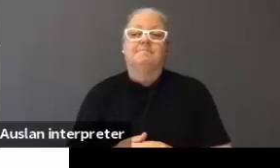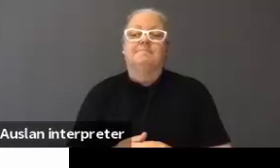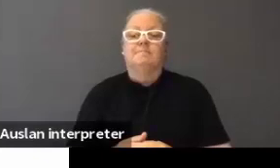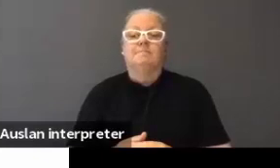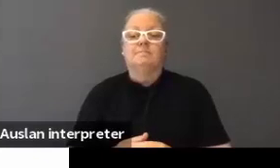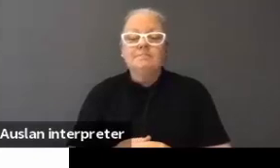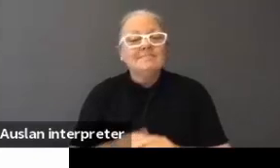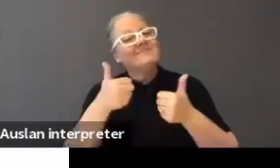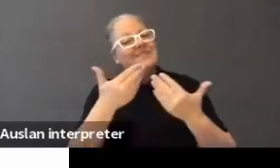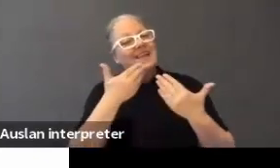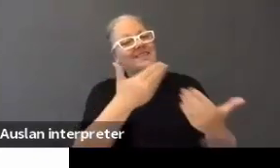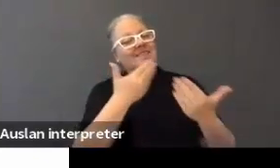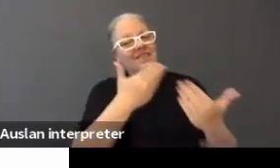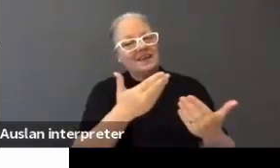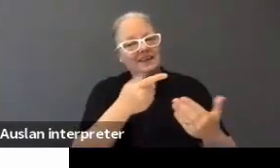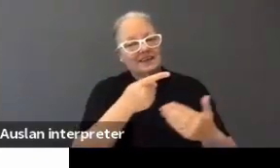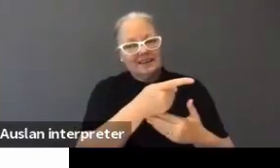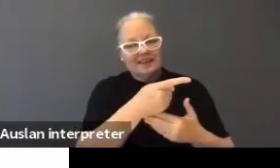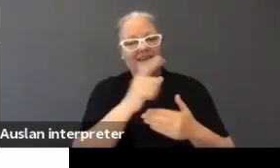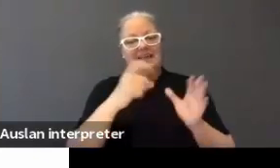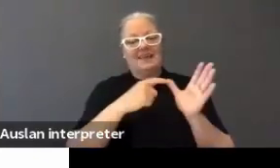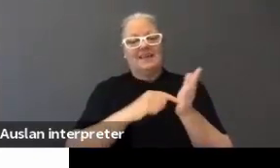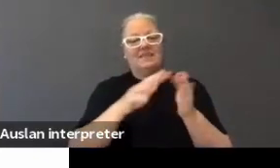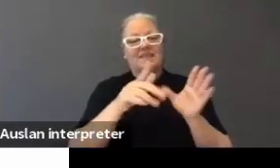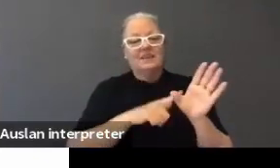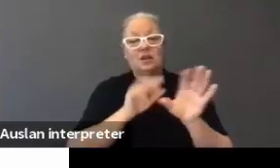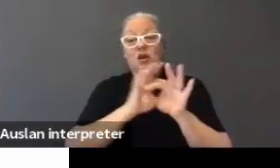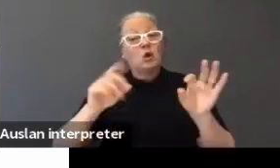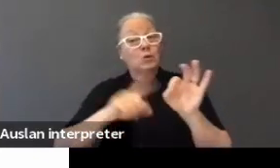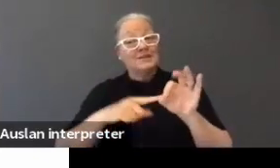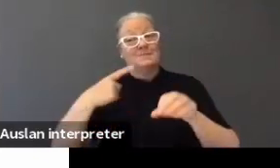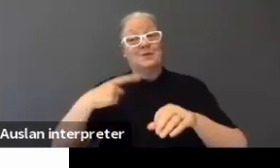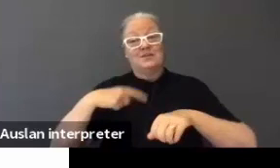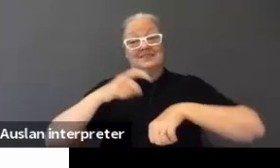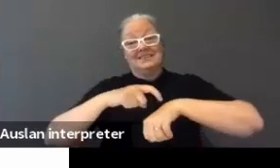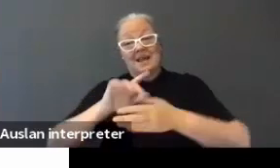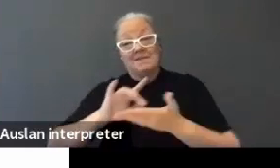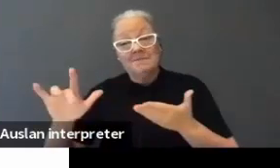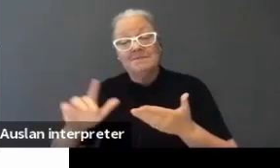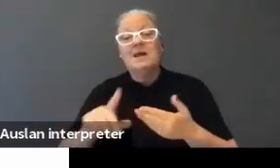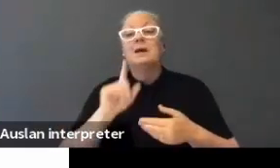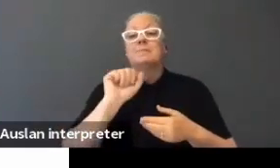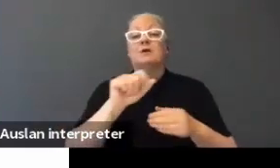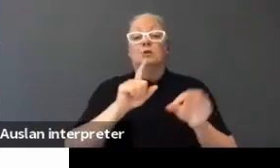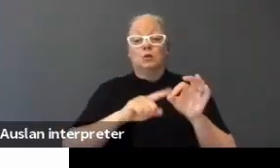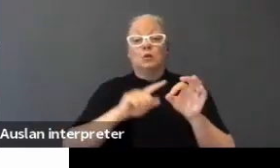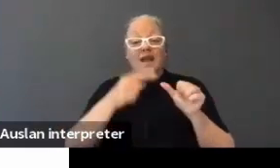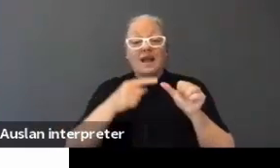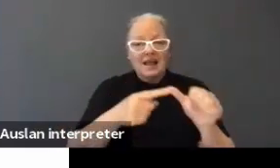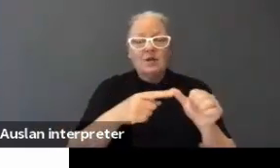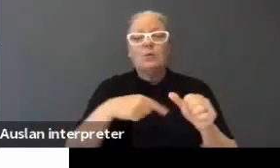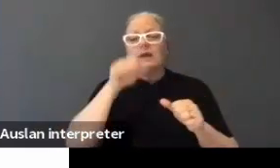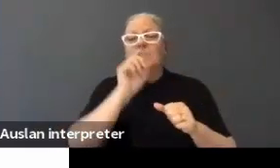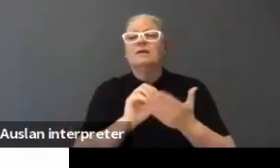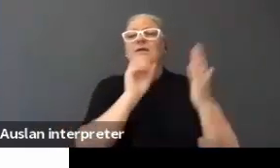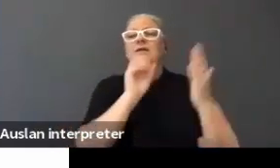Thank you. Well, as we said, we're not going to be having questions because we've run out of time, but your questions will be answered and we'll put them on the website